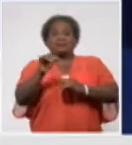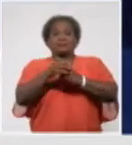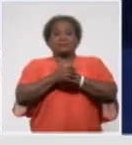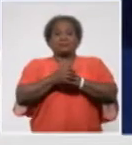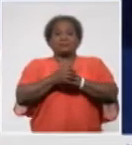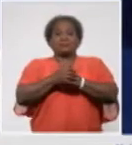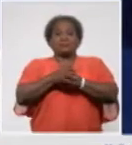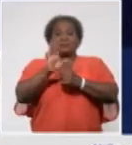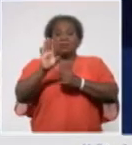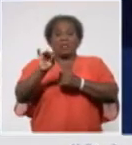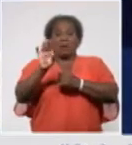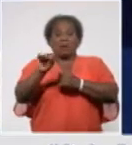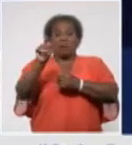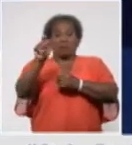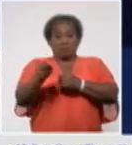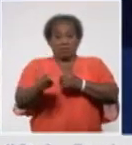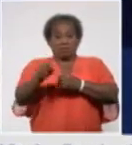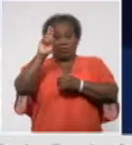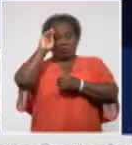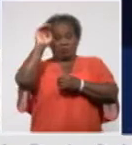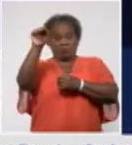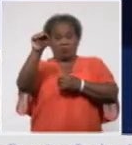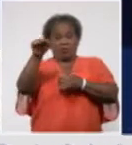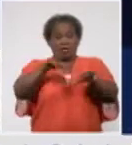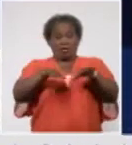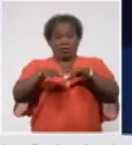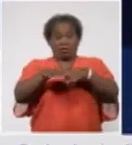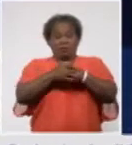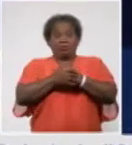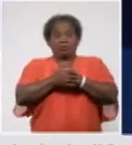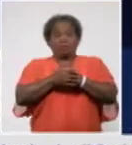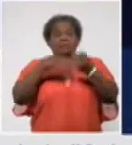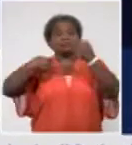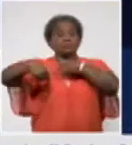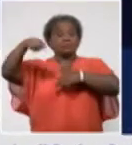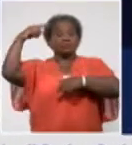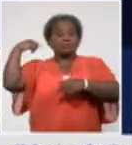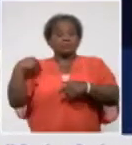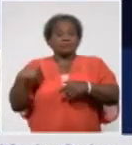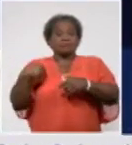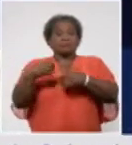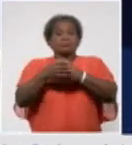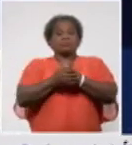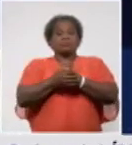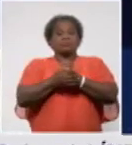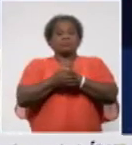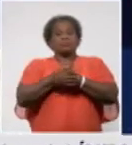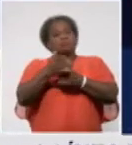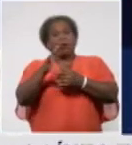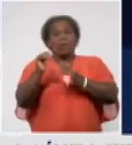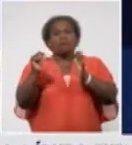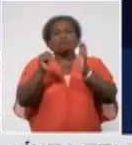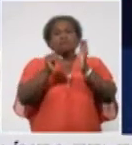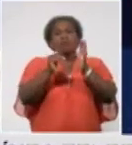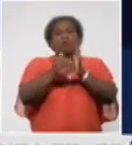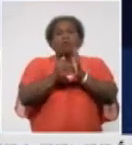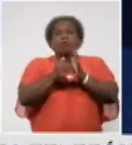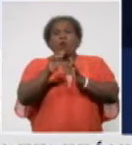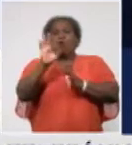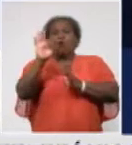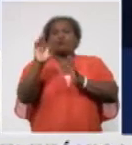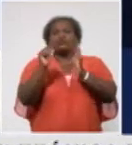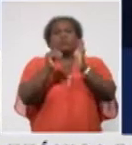Yesterday, we managed to process almost 8,000 samples, 7